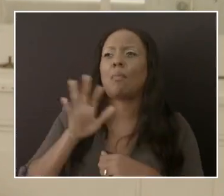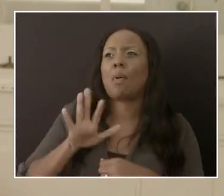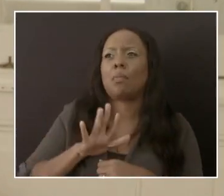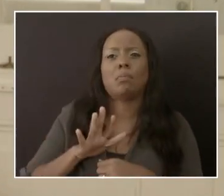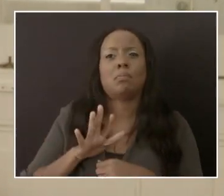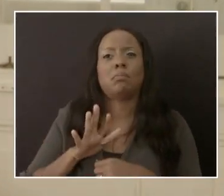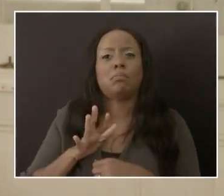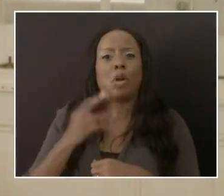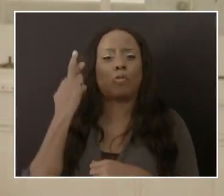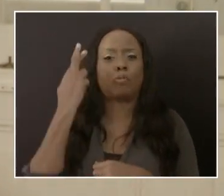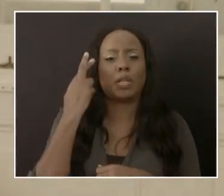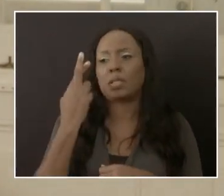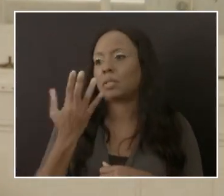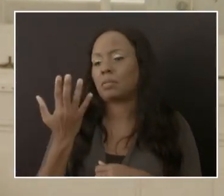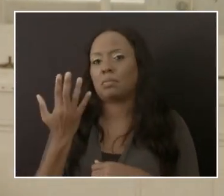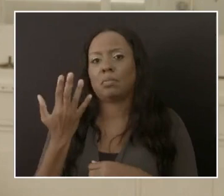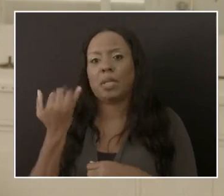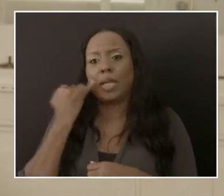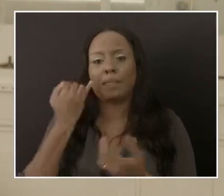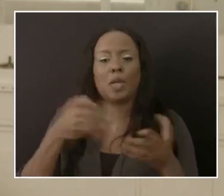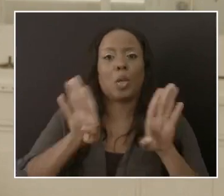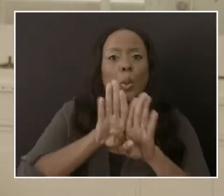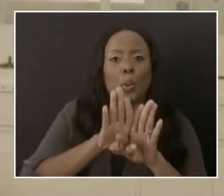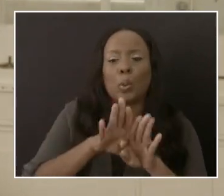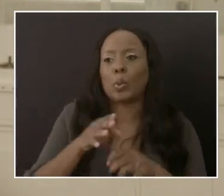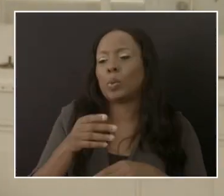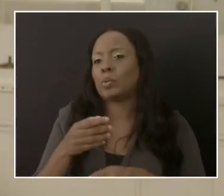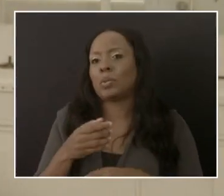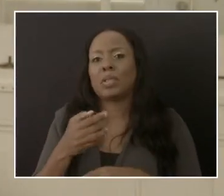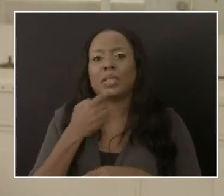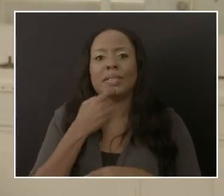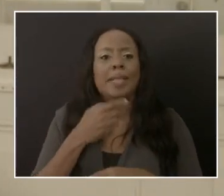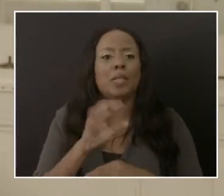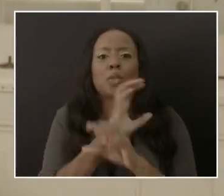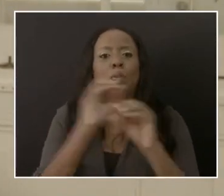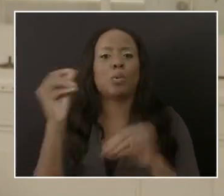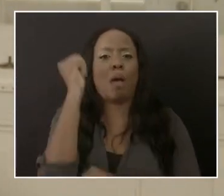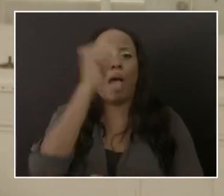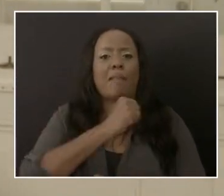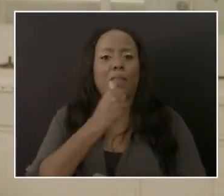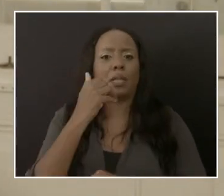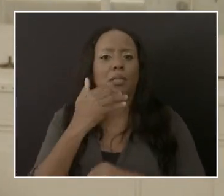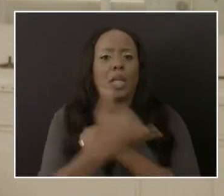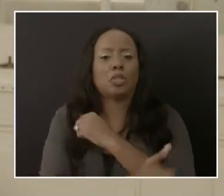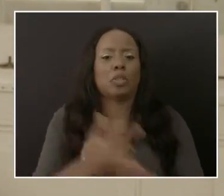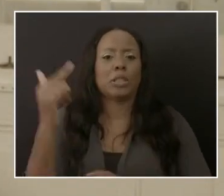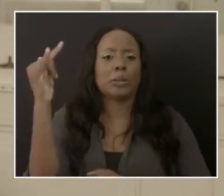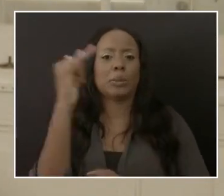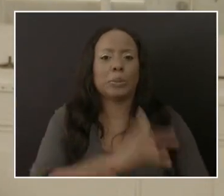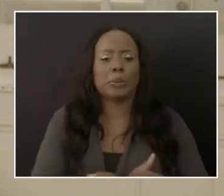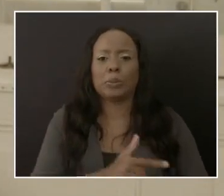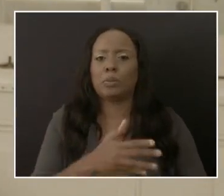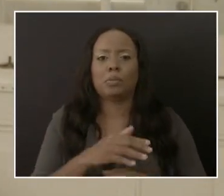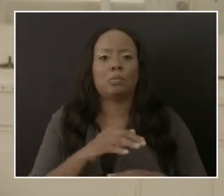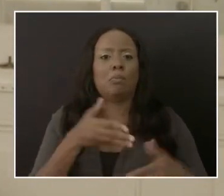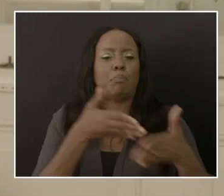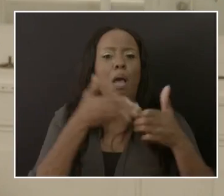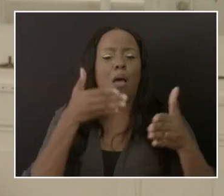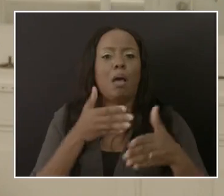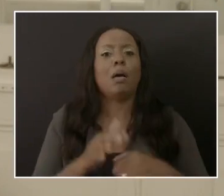whether they have a large population from African countries or there is a lot of movement of visitors from that area.